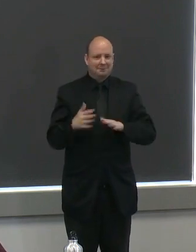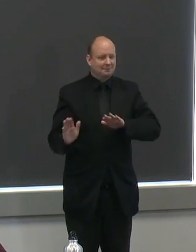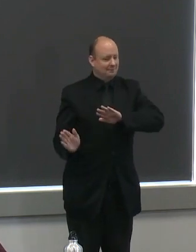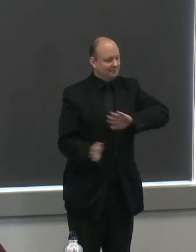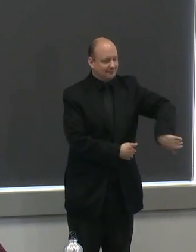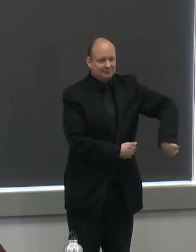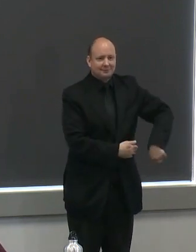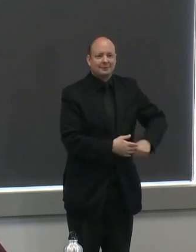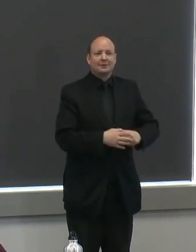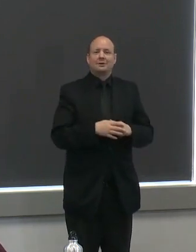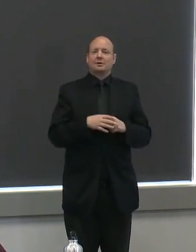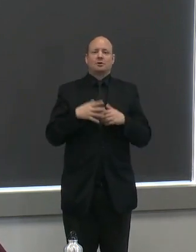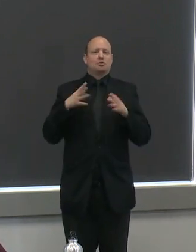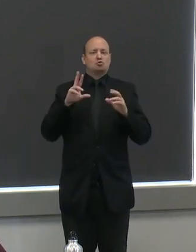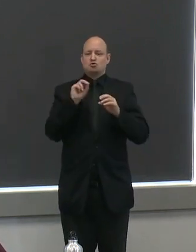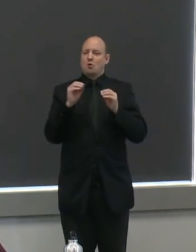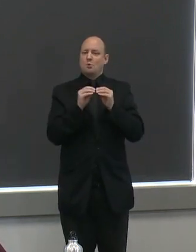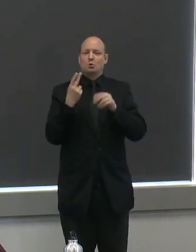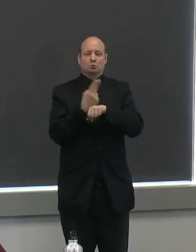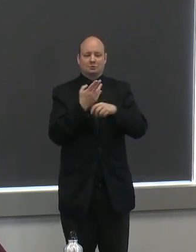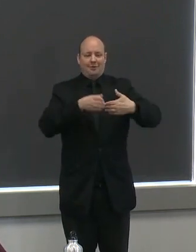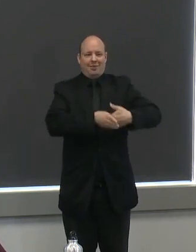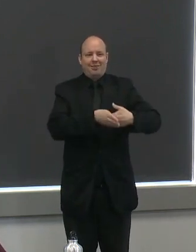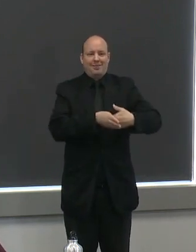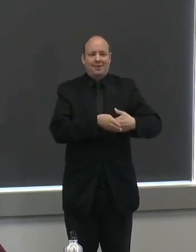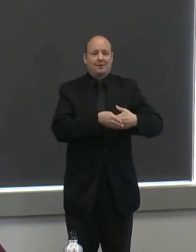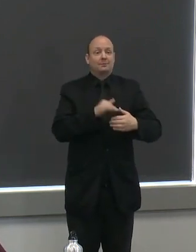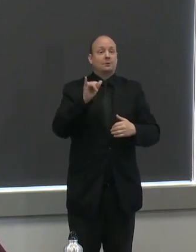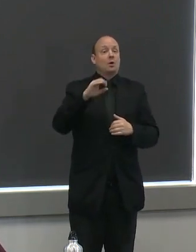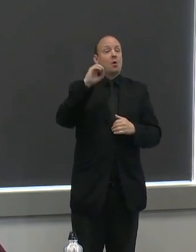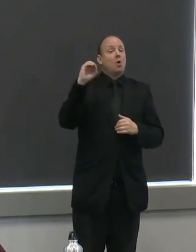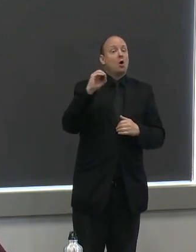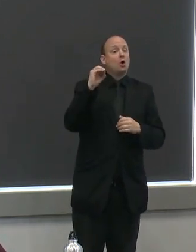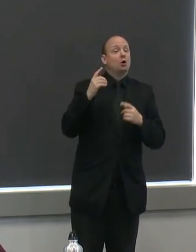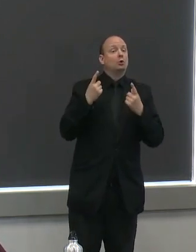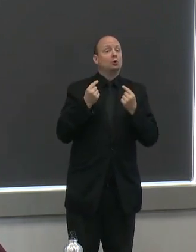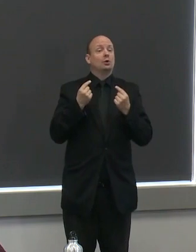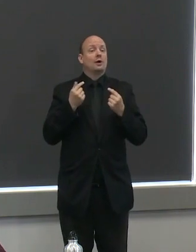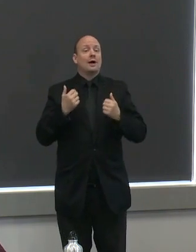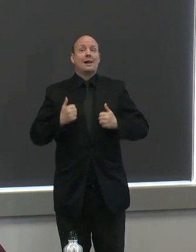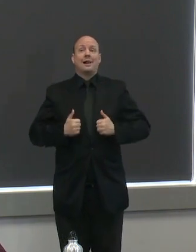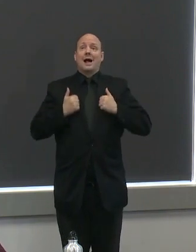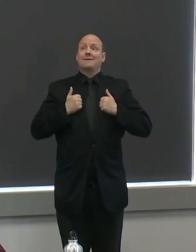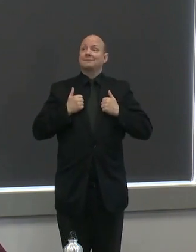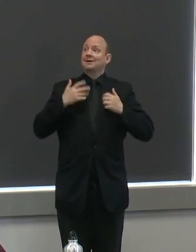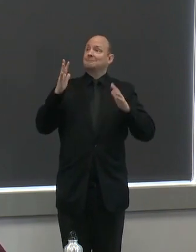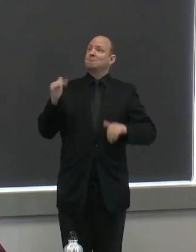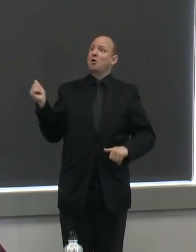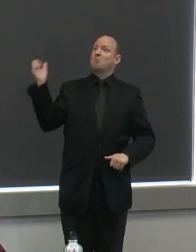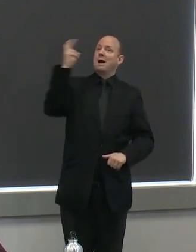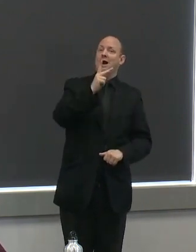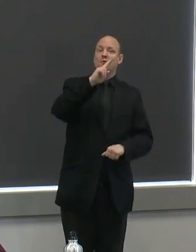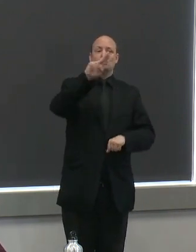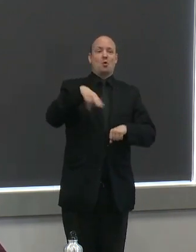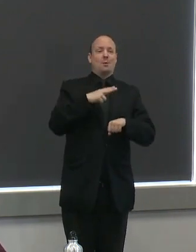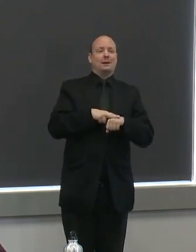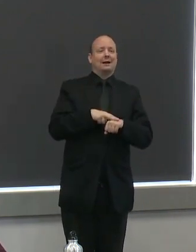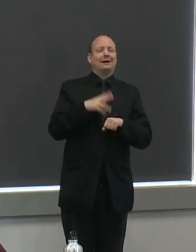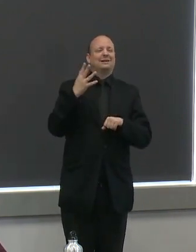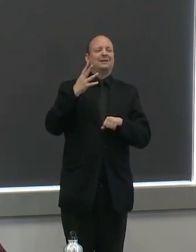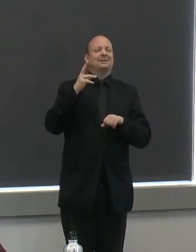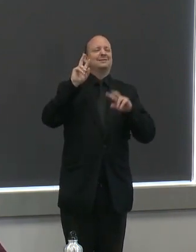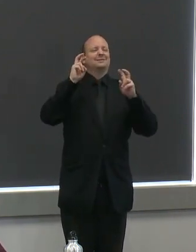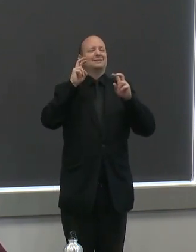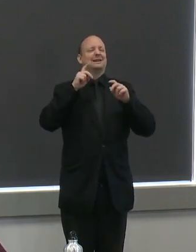wish i could tell folks in eastern oregon that our lives are going to get back to normal it is just going to be a different type of normal